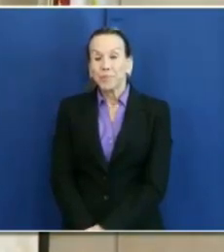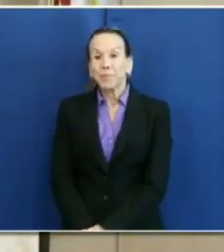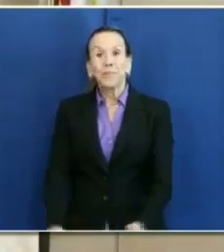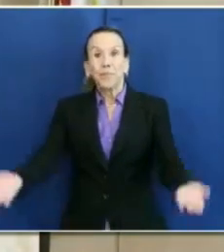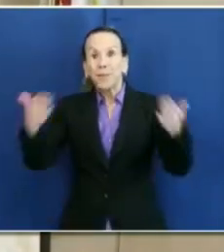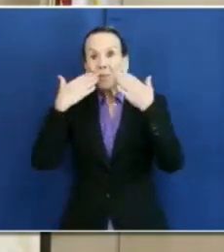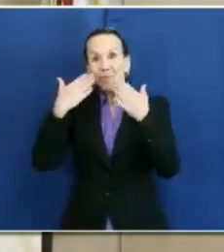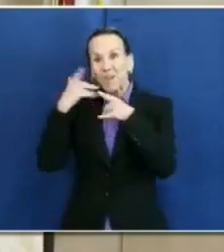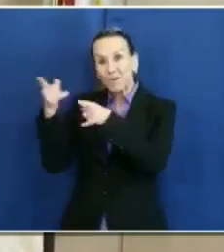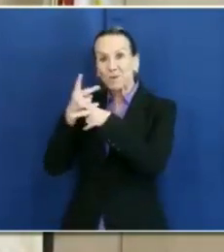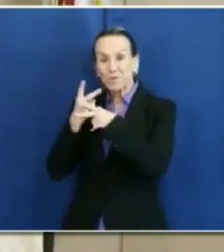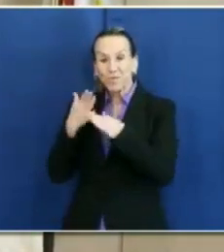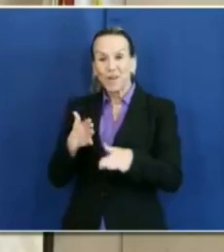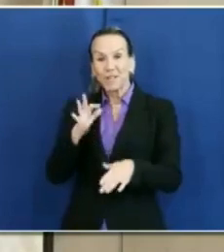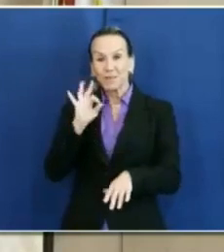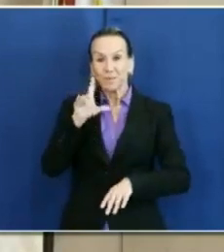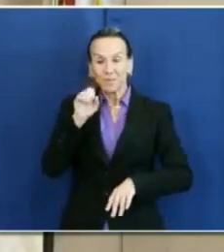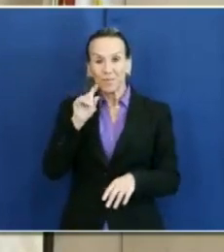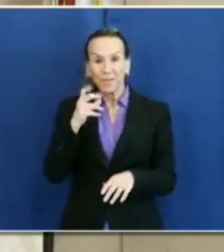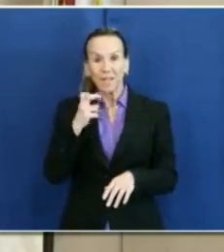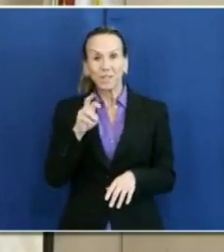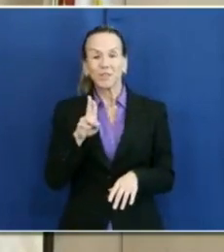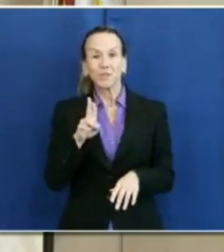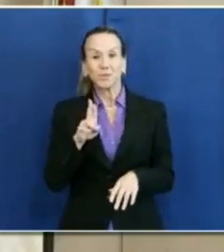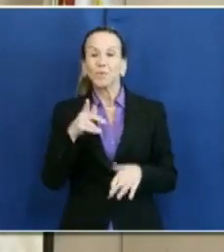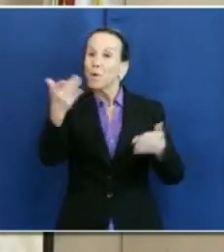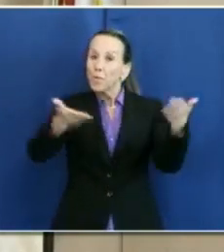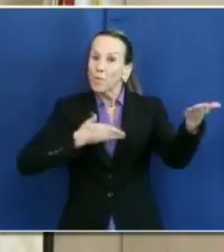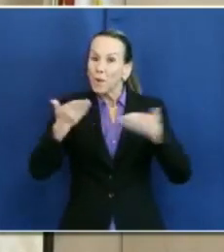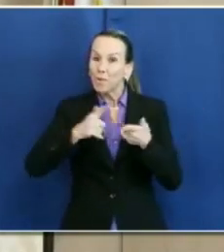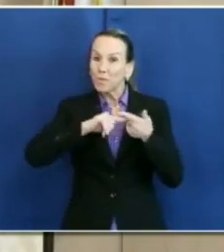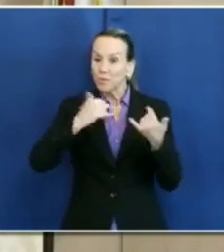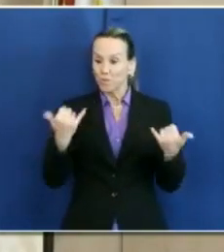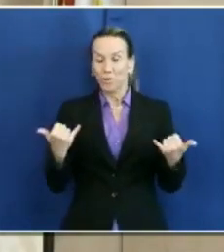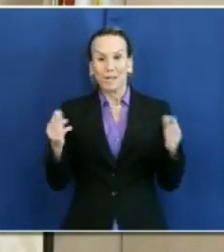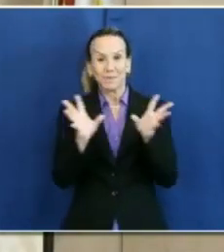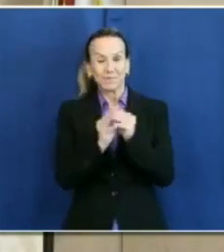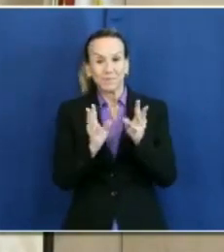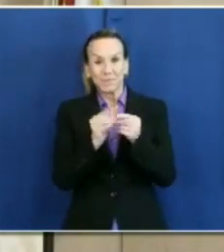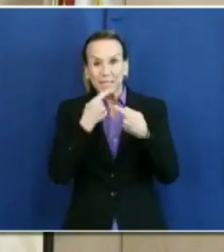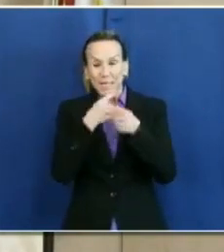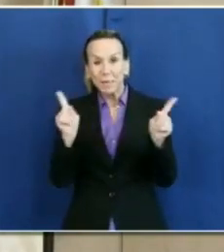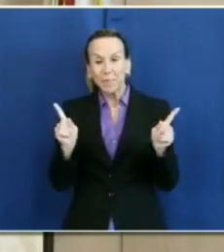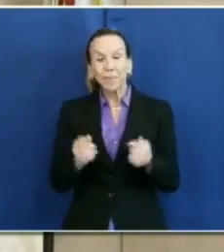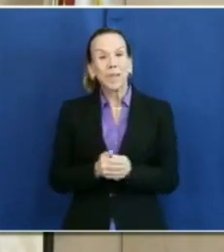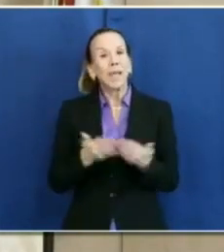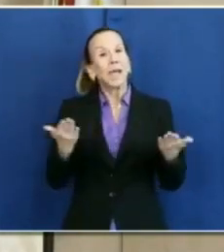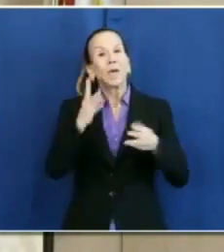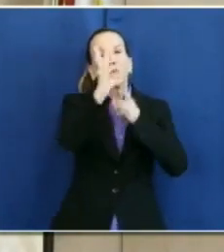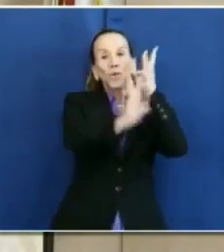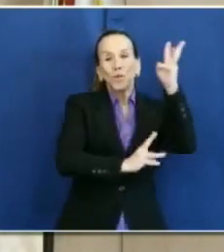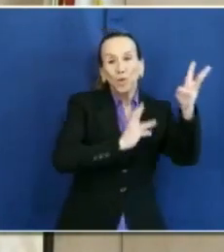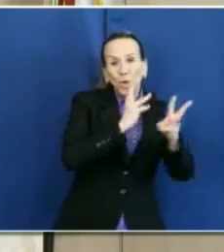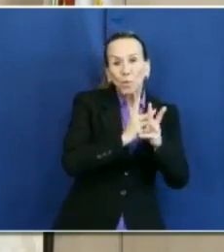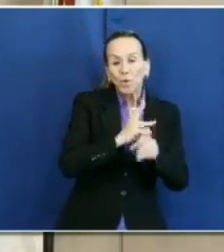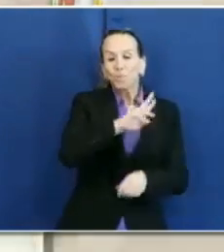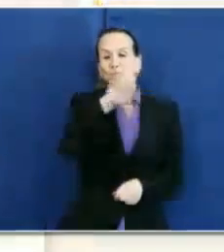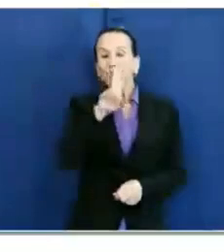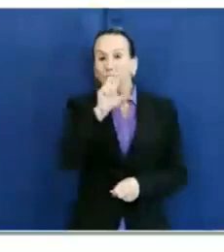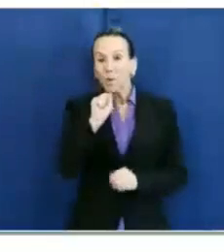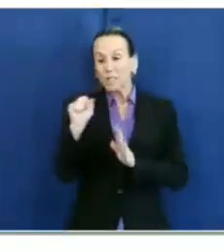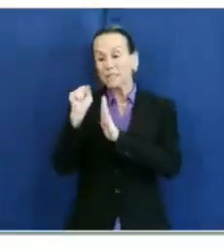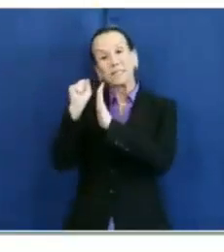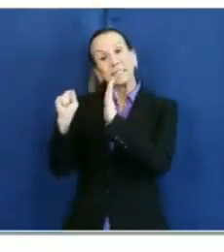Thank you, Supervisor Fletcher, and welcome, everyone, to today's briefing. Our global, national, and state